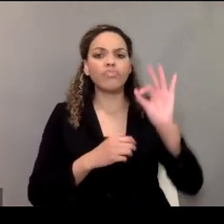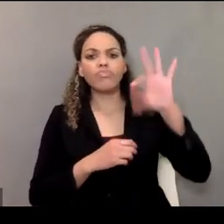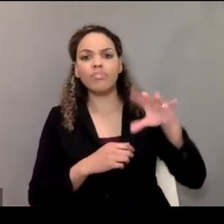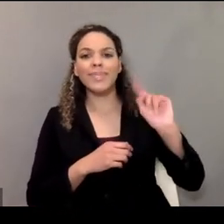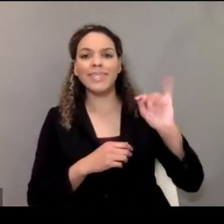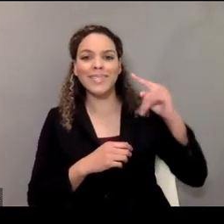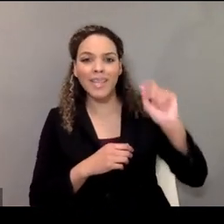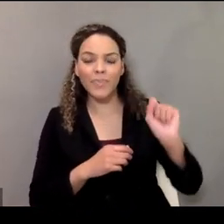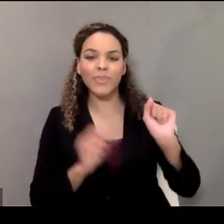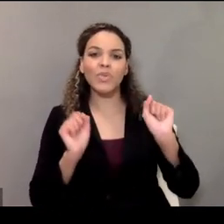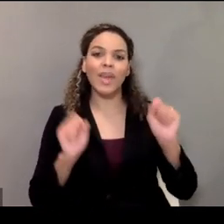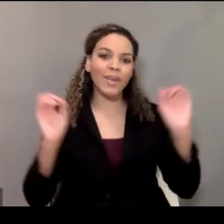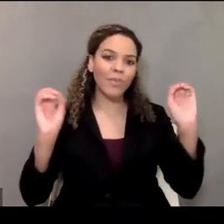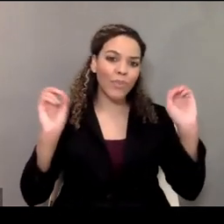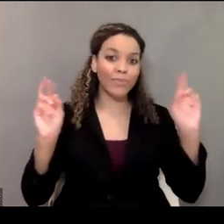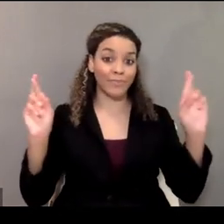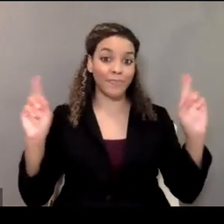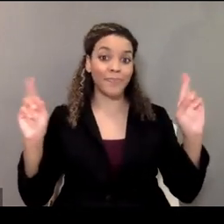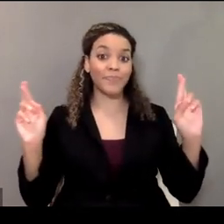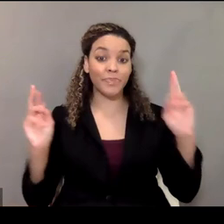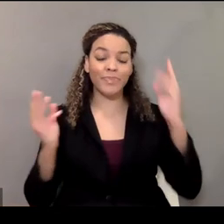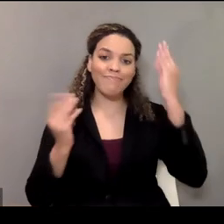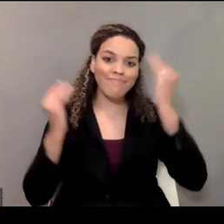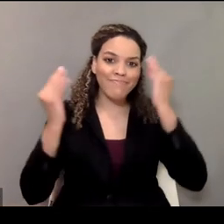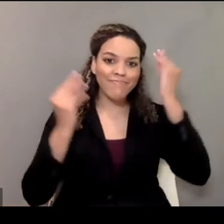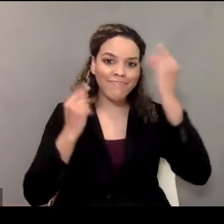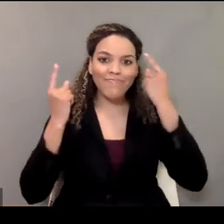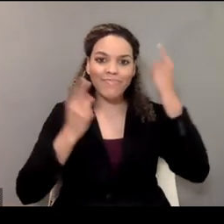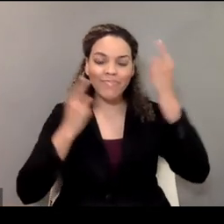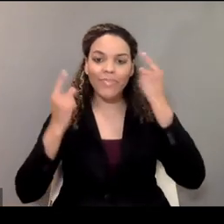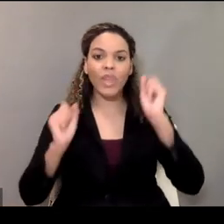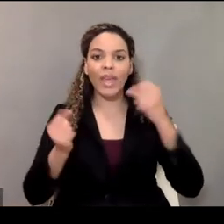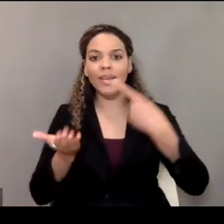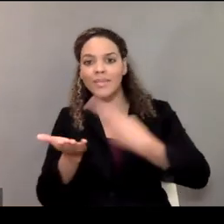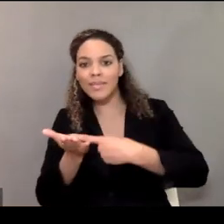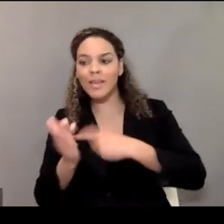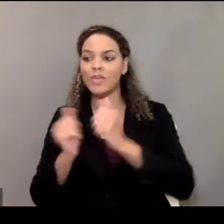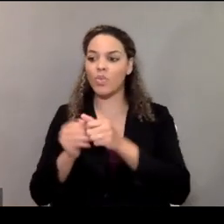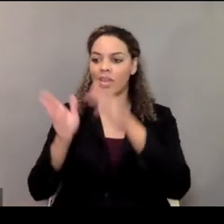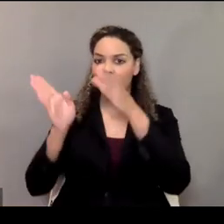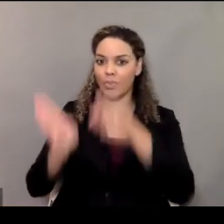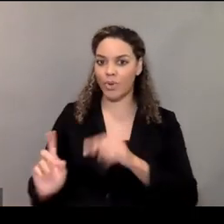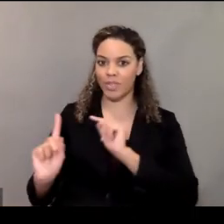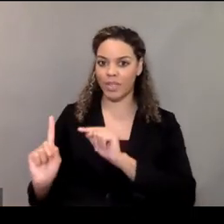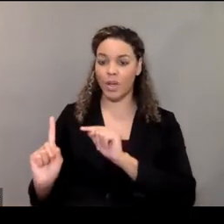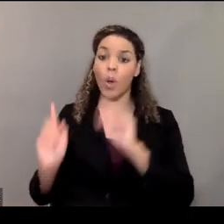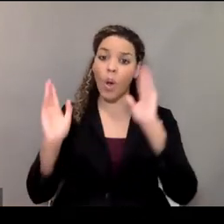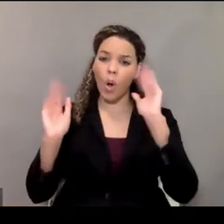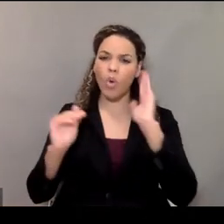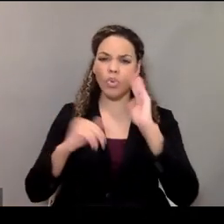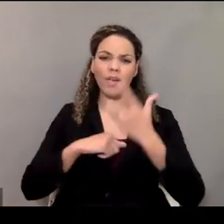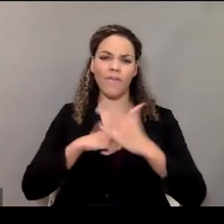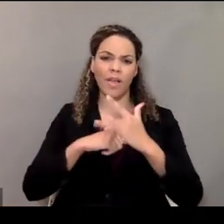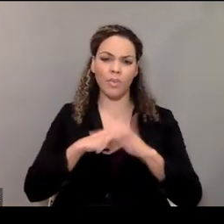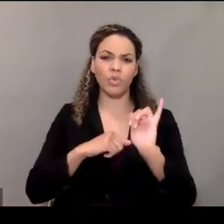tips that you might want to consider and go over with the individual. And hopefully this will be available